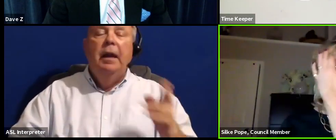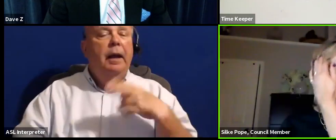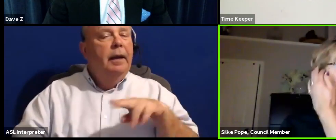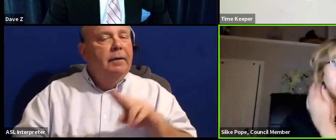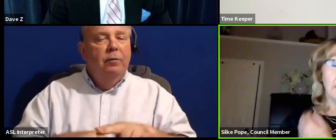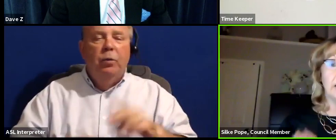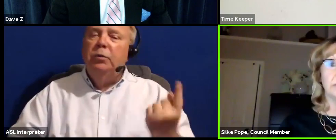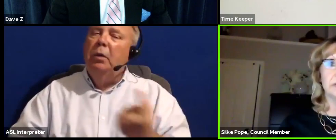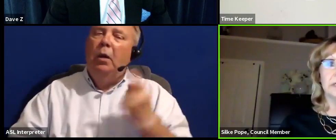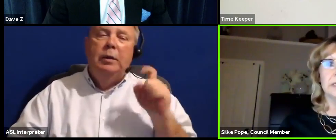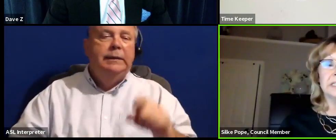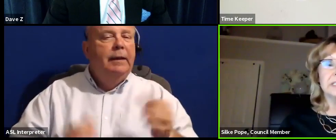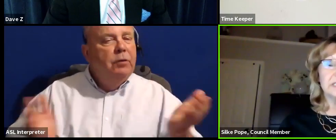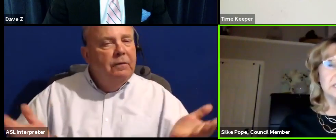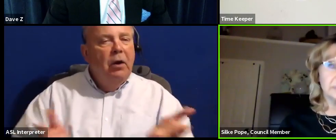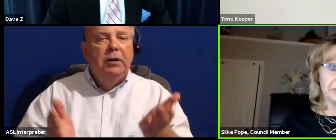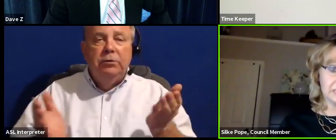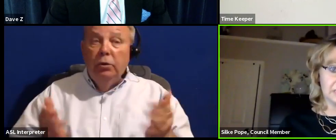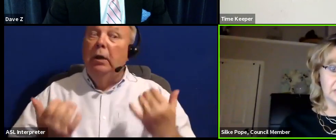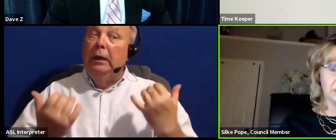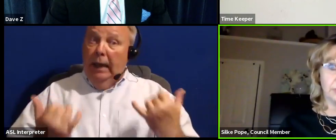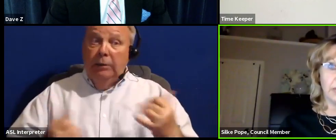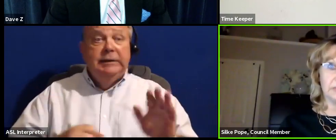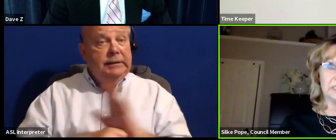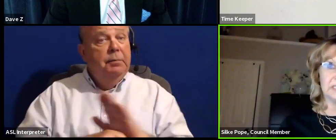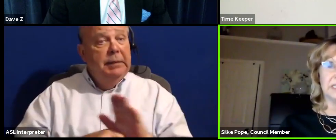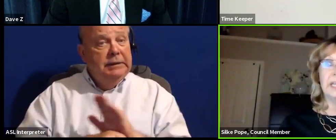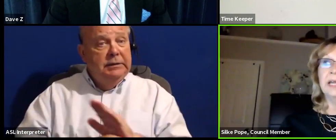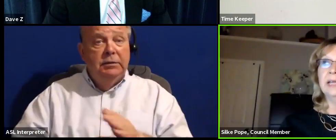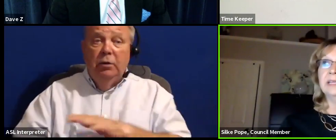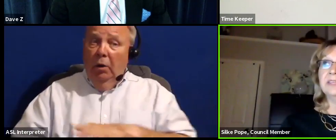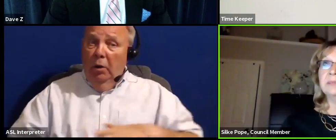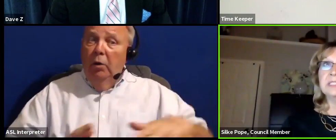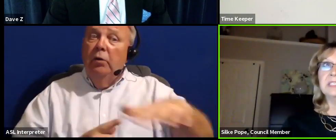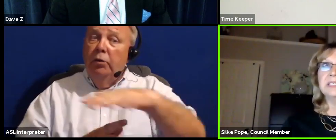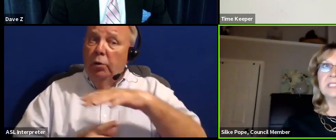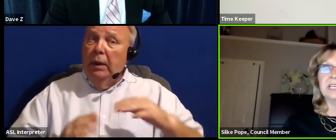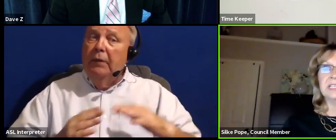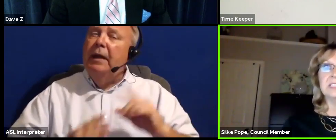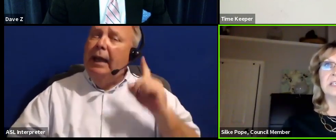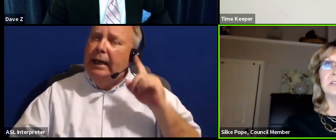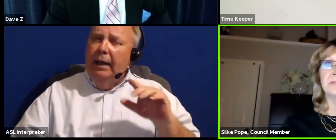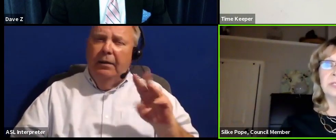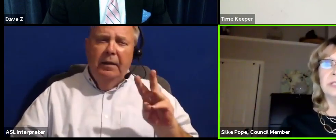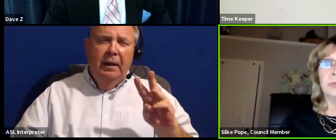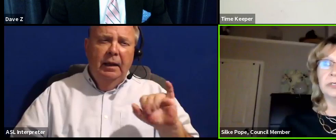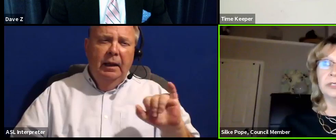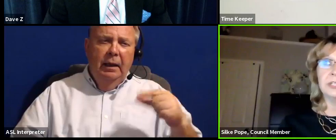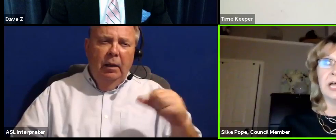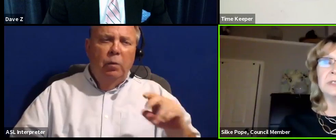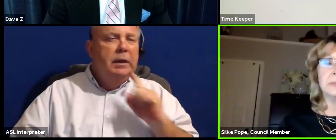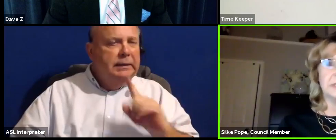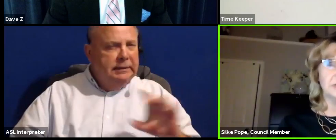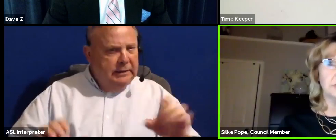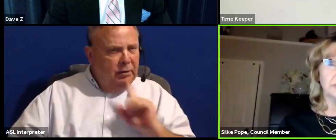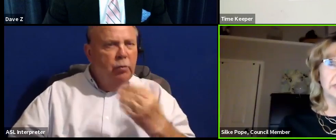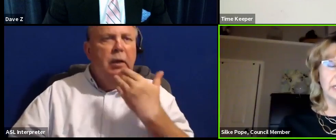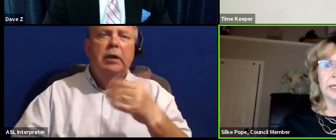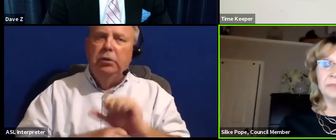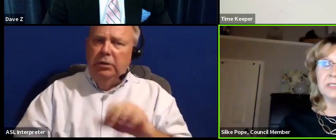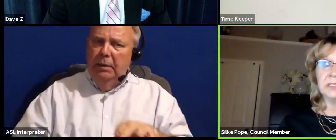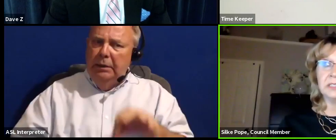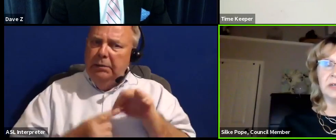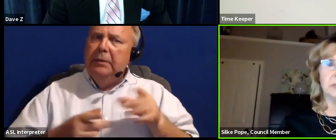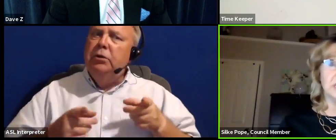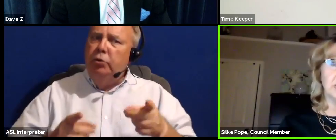foster our existing businesses throughout the city. And I think Ms. Lickens has done a really good job, especially during